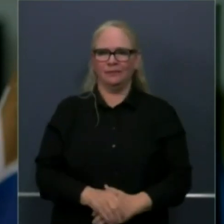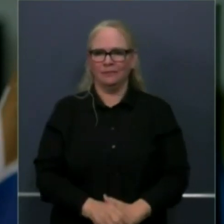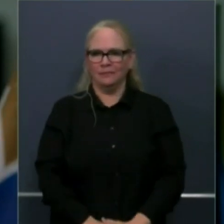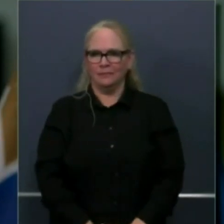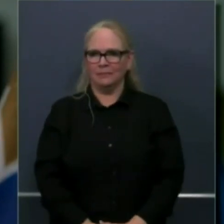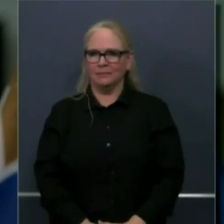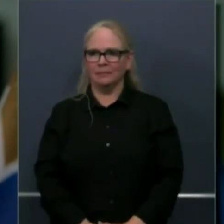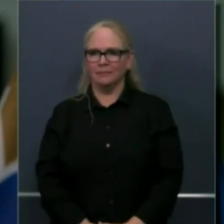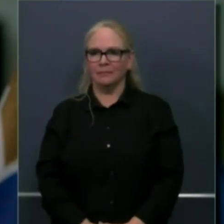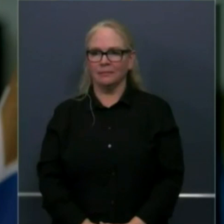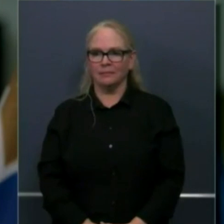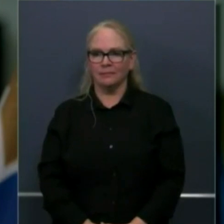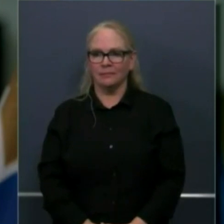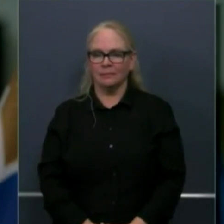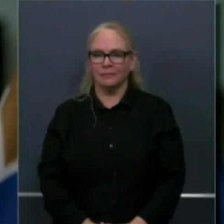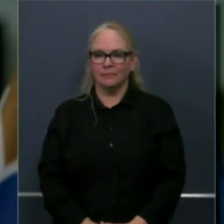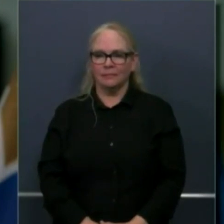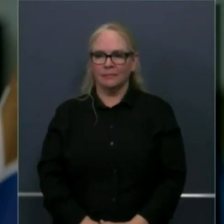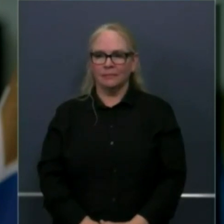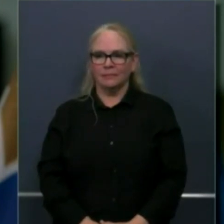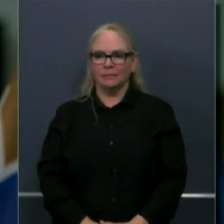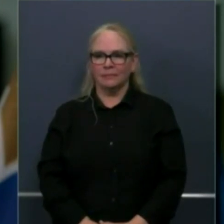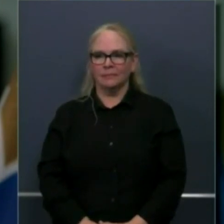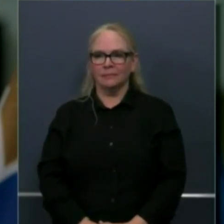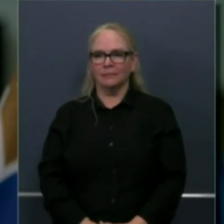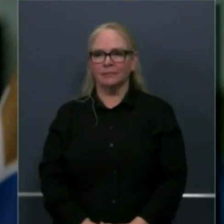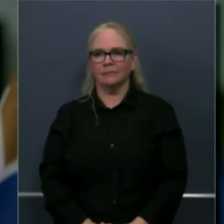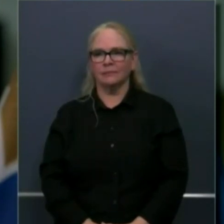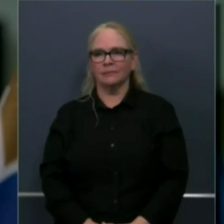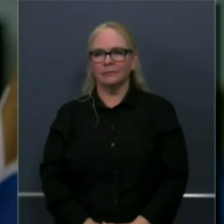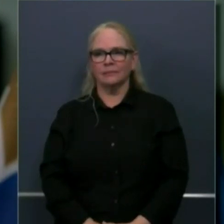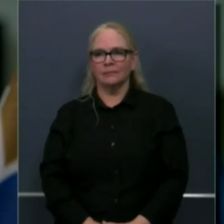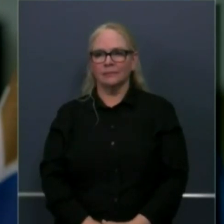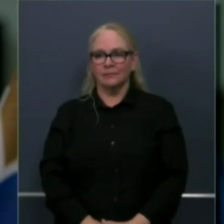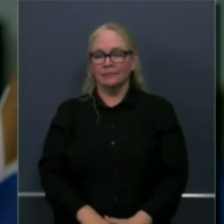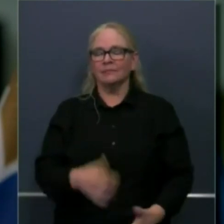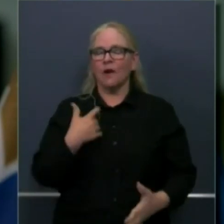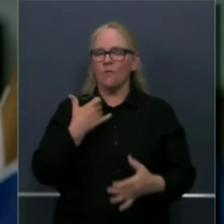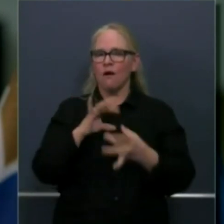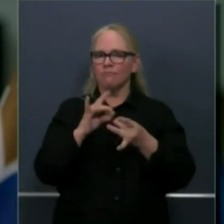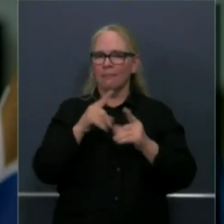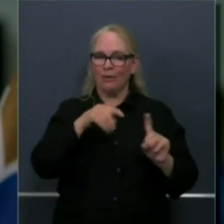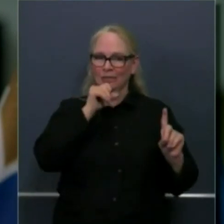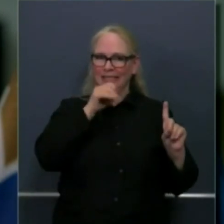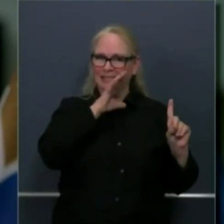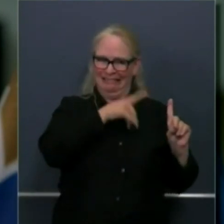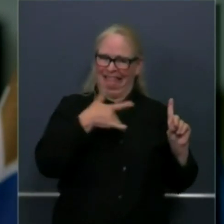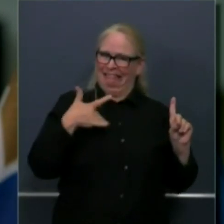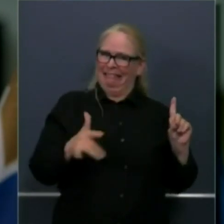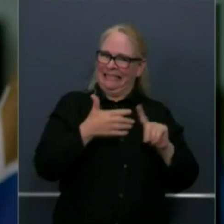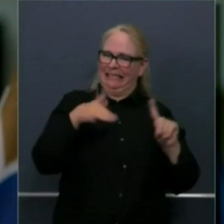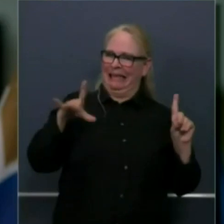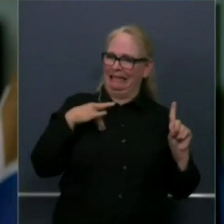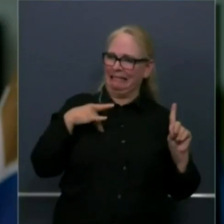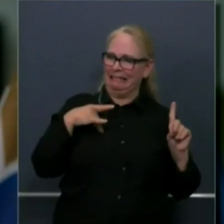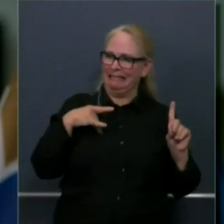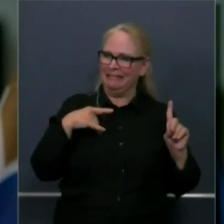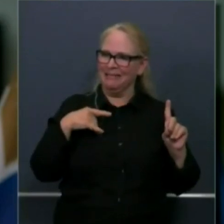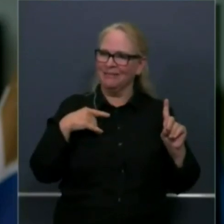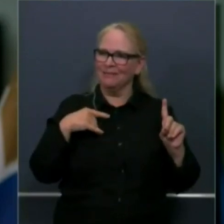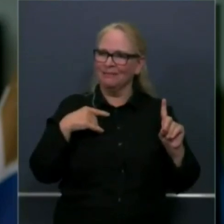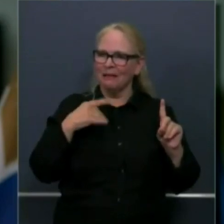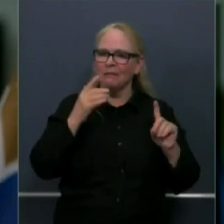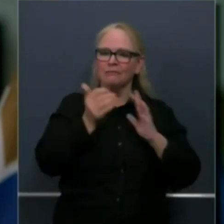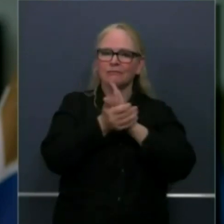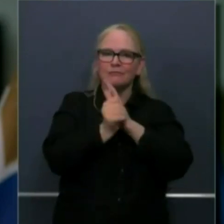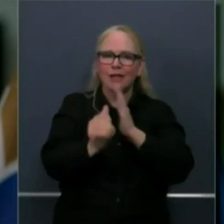almost on a daily basis about skilled nursing facilities yesterday we reminded you skilled nursing facilities are relatively small in terms